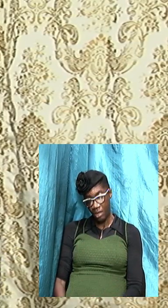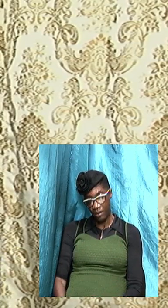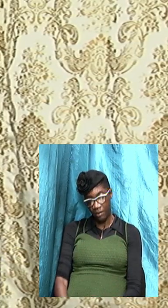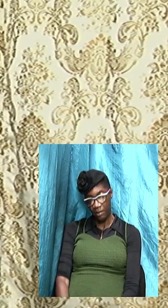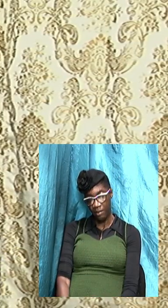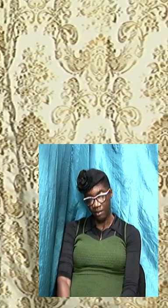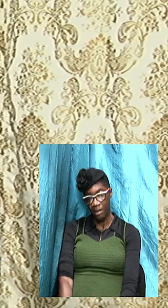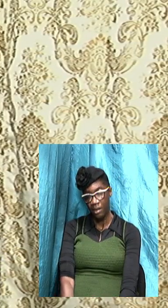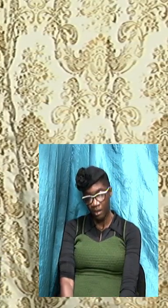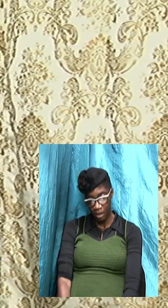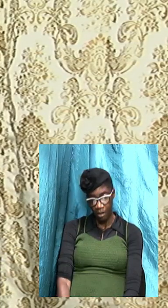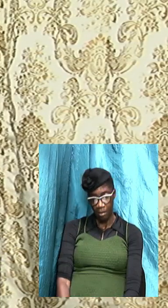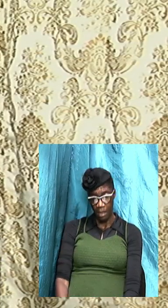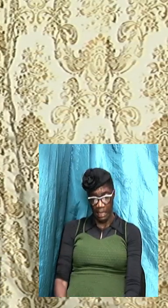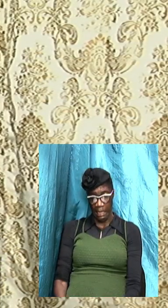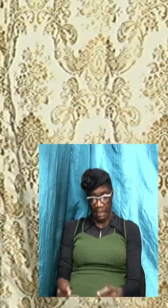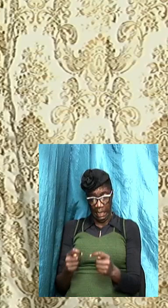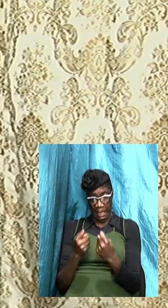clothes well second